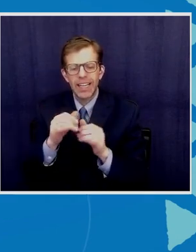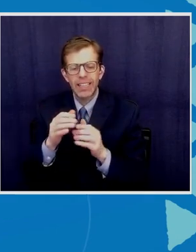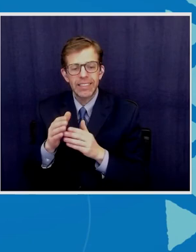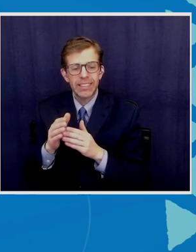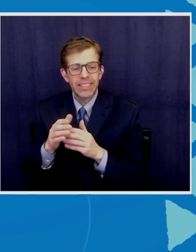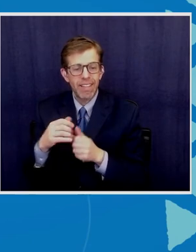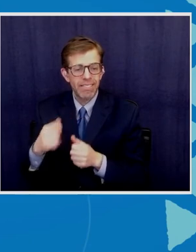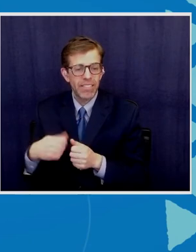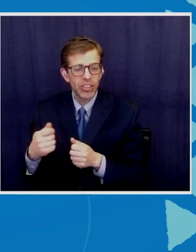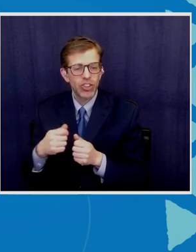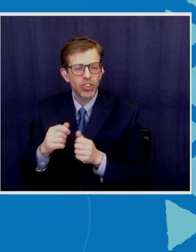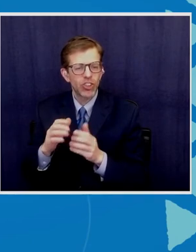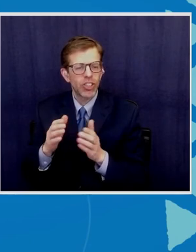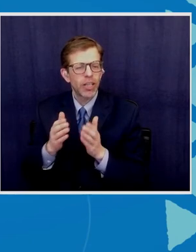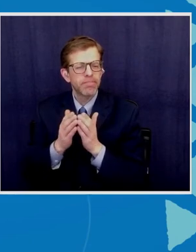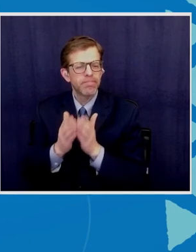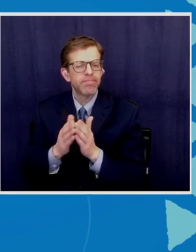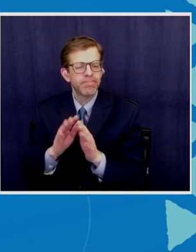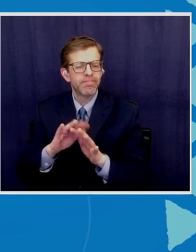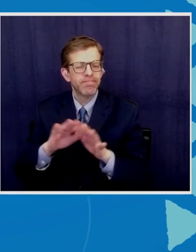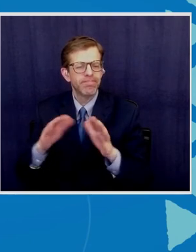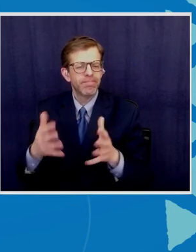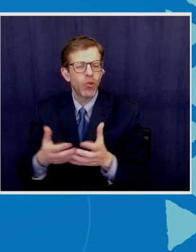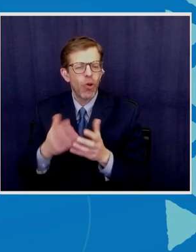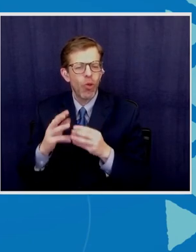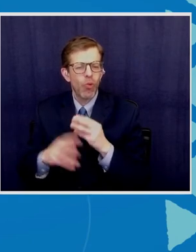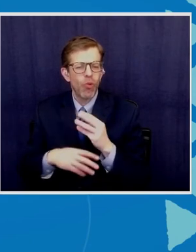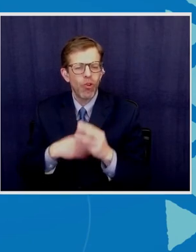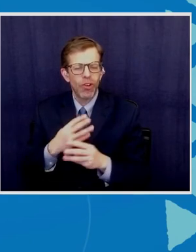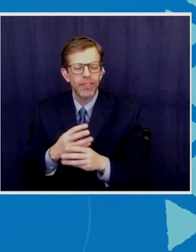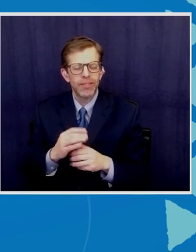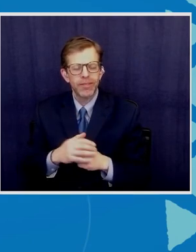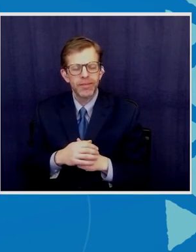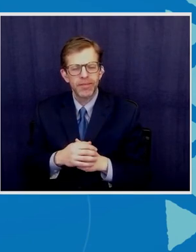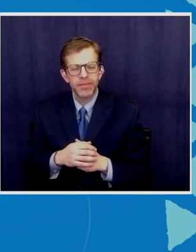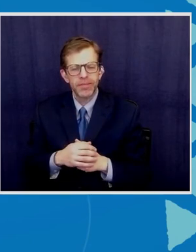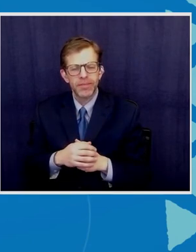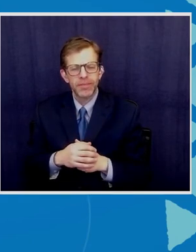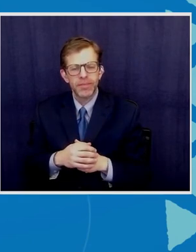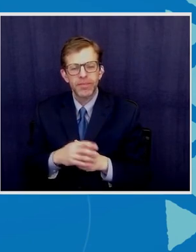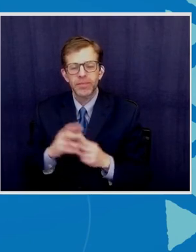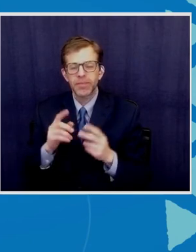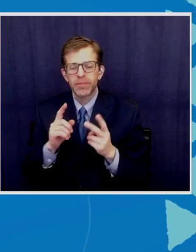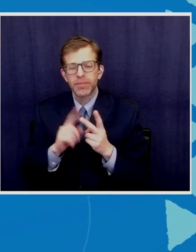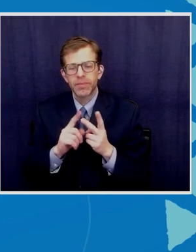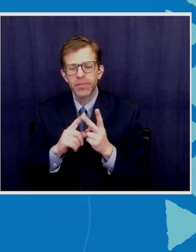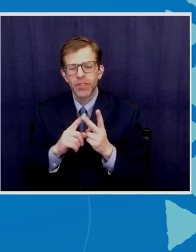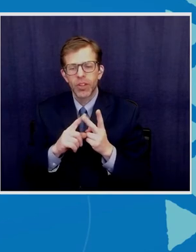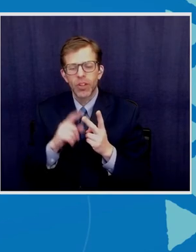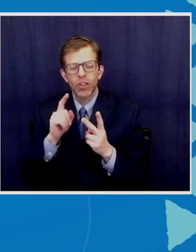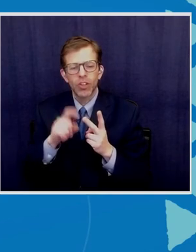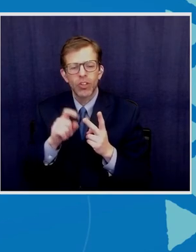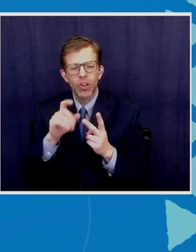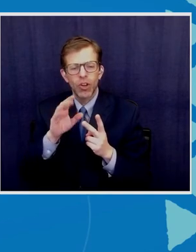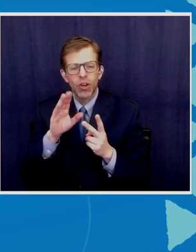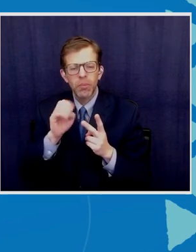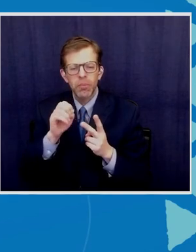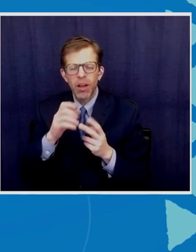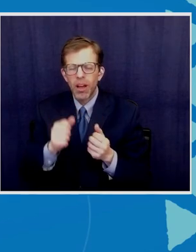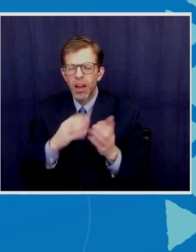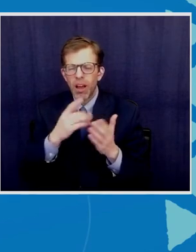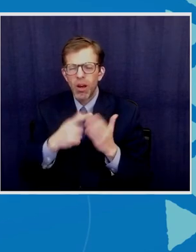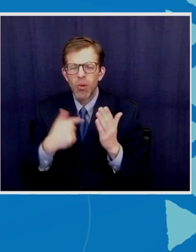fleets throughout the world the second one should be out with the MDA we have now because